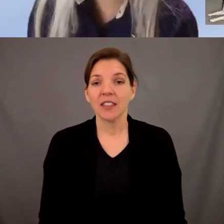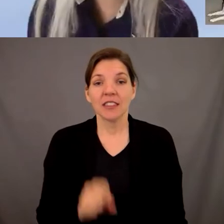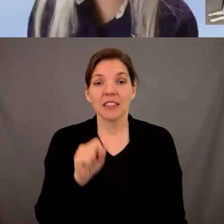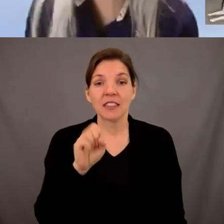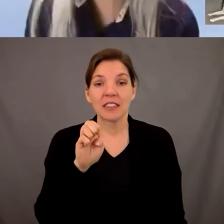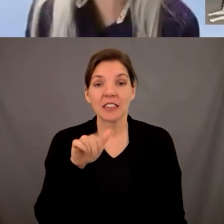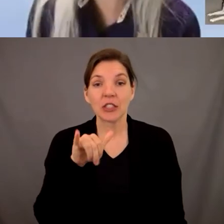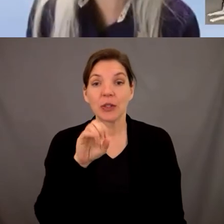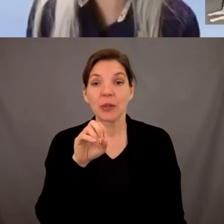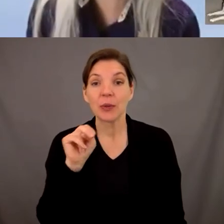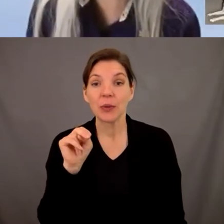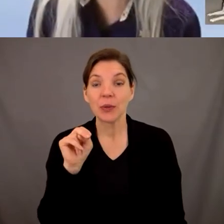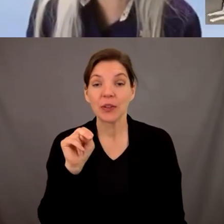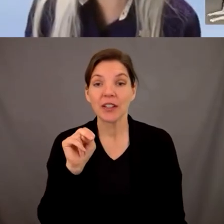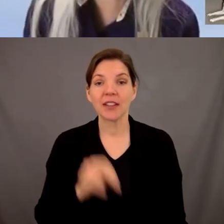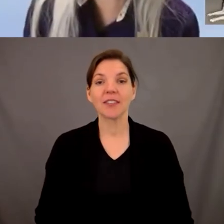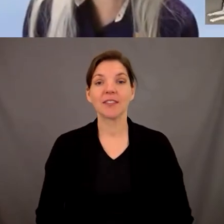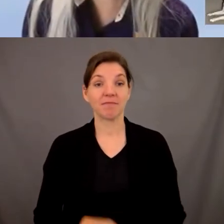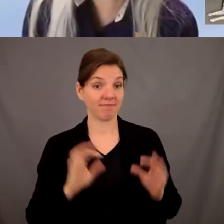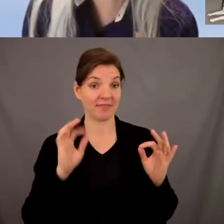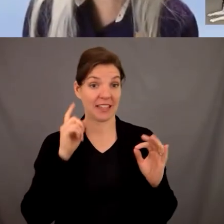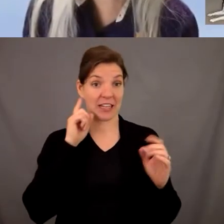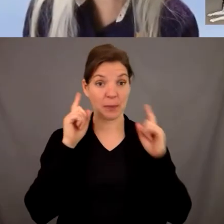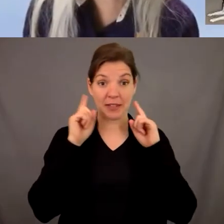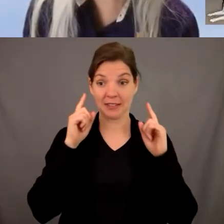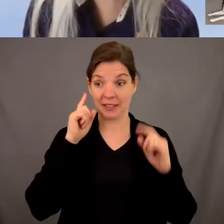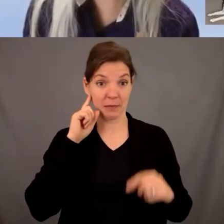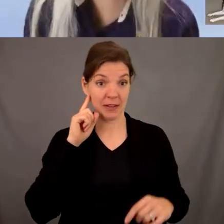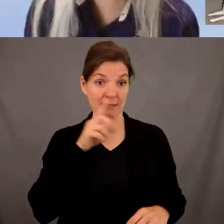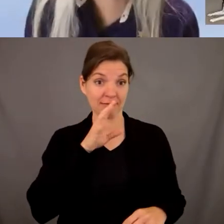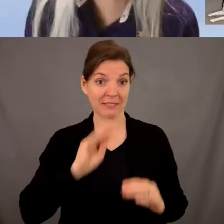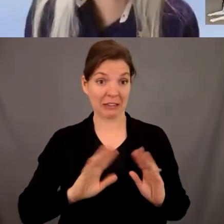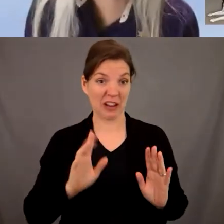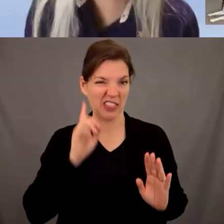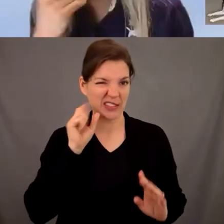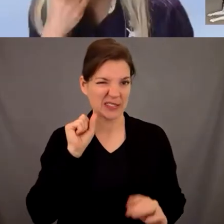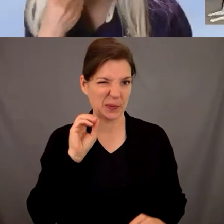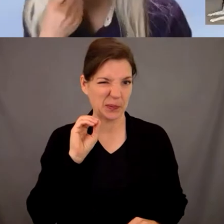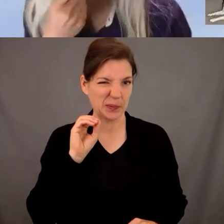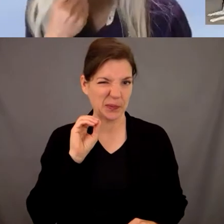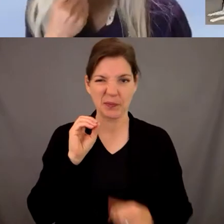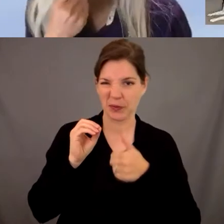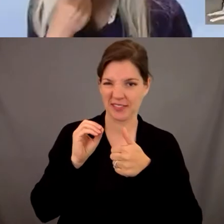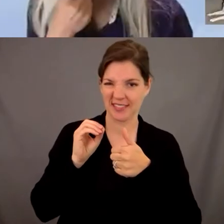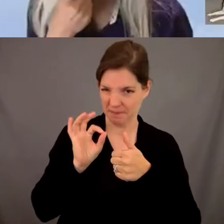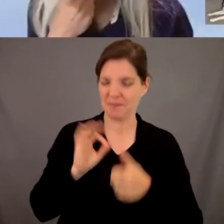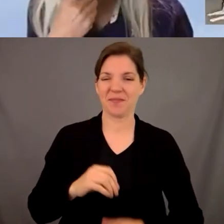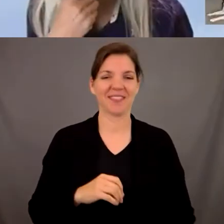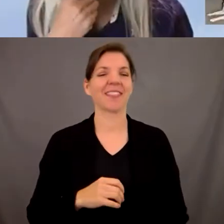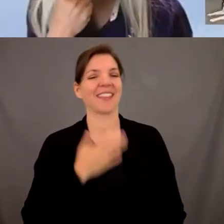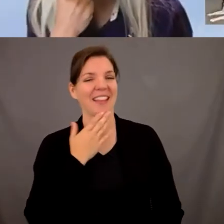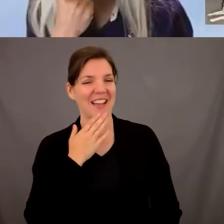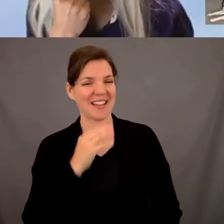all right hello all right can you hear me okay i think it's i'm coming through all right yep you're good thanks megan